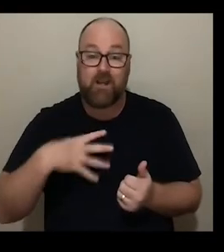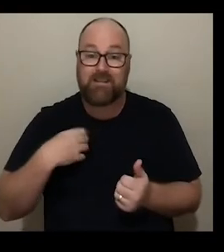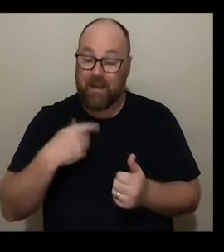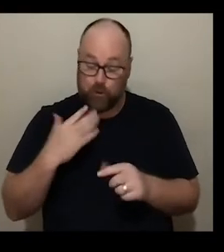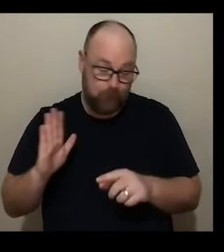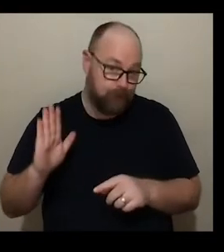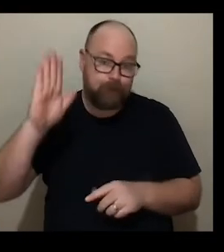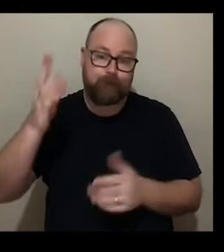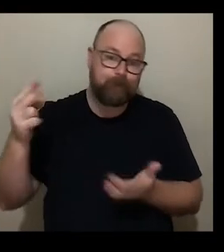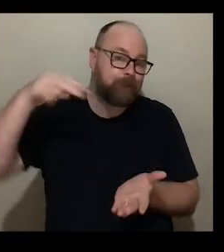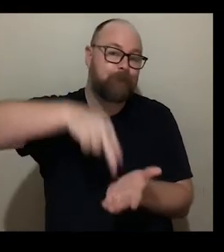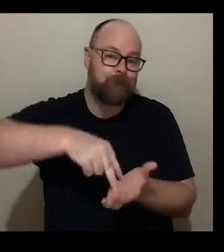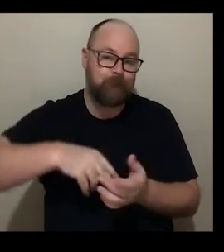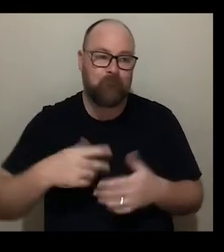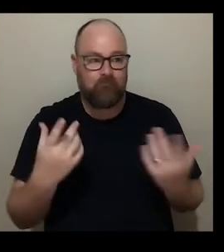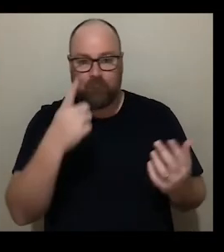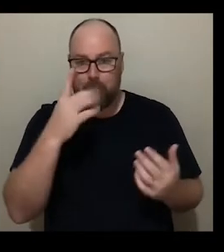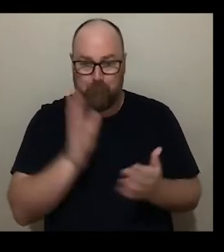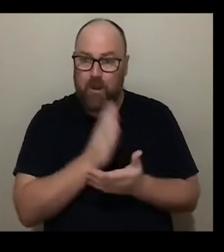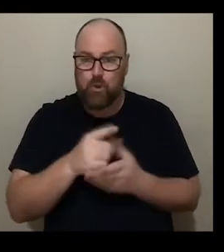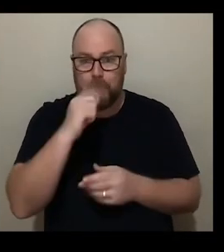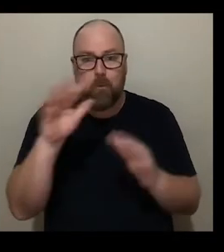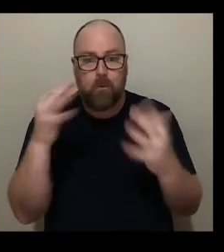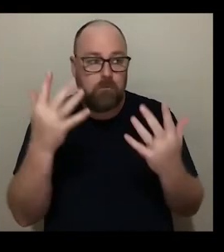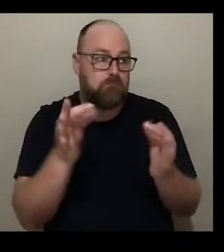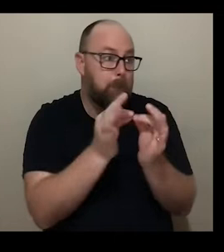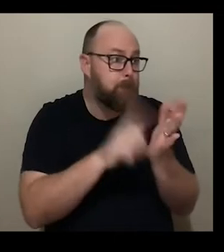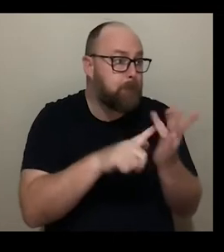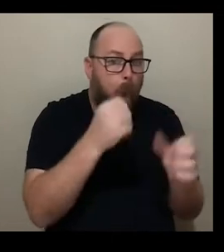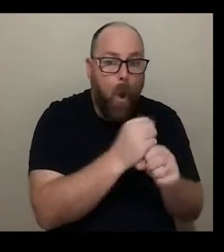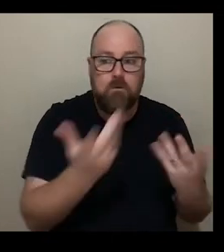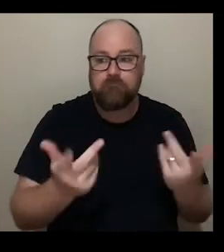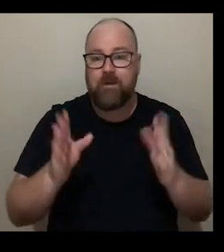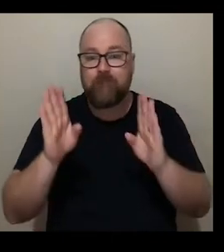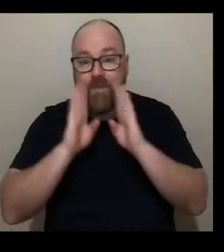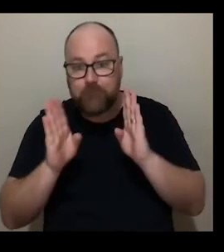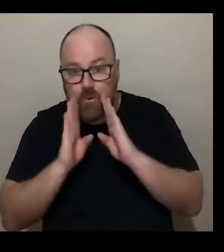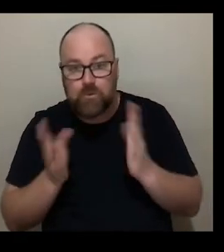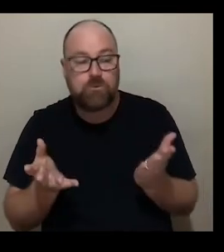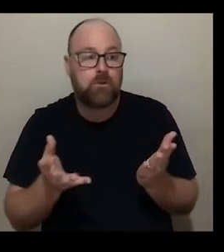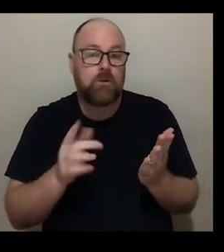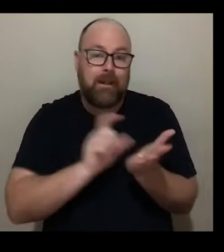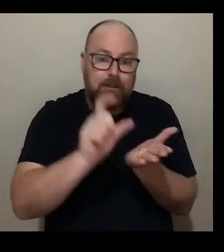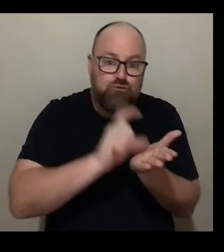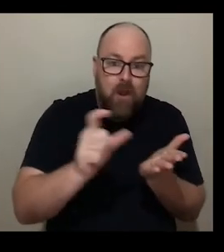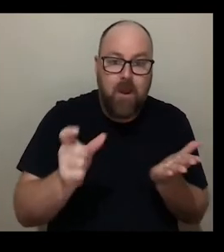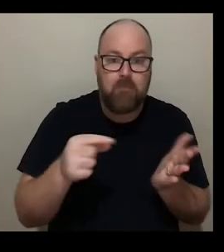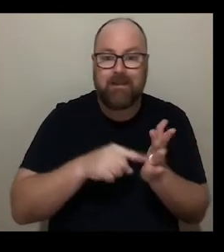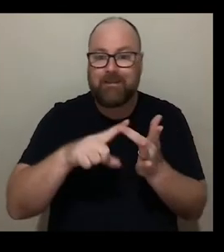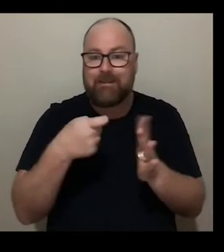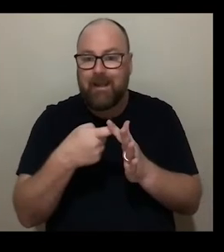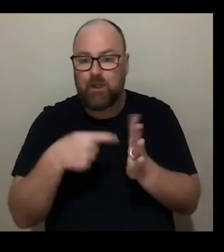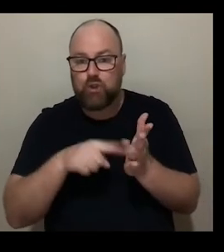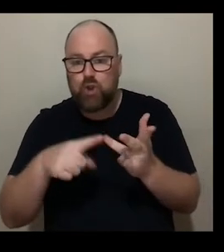really tiny way it can start as a blog it can start through Facebooking it can start through Instagramming TikToking whatever you